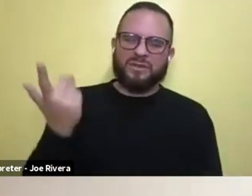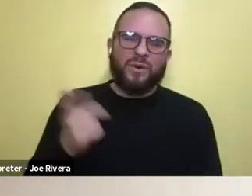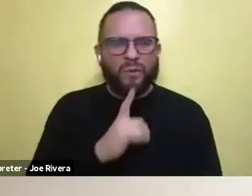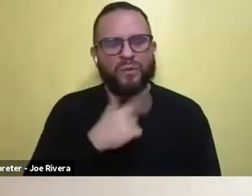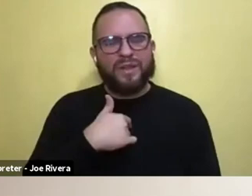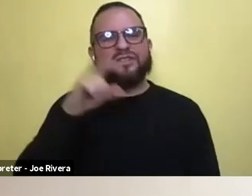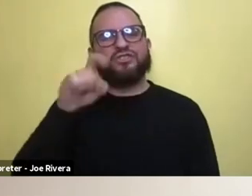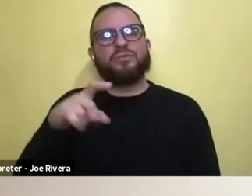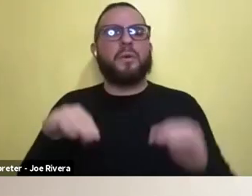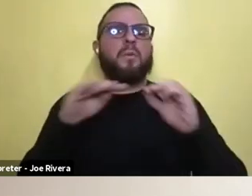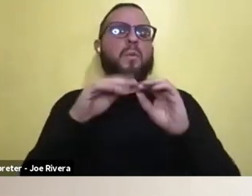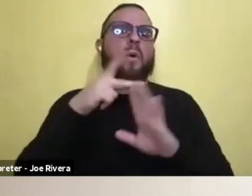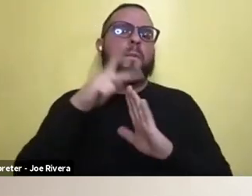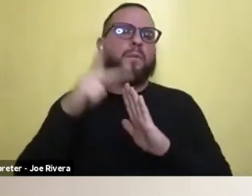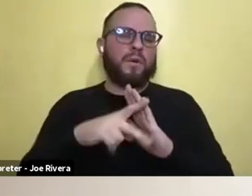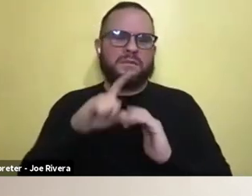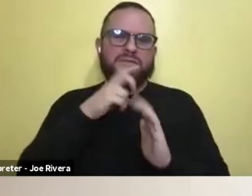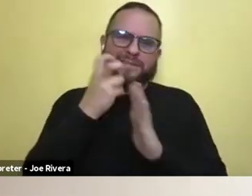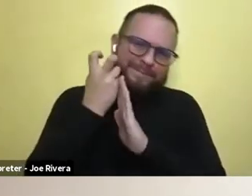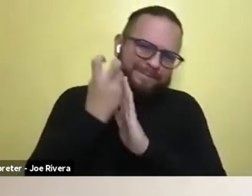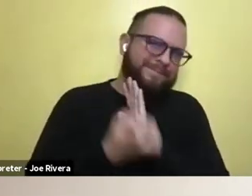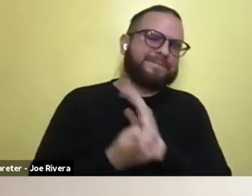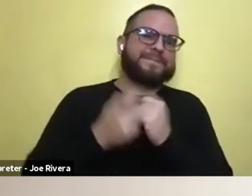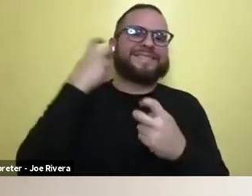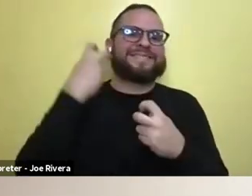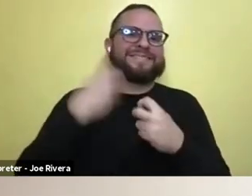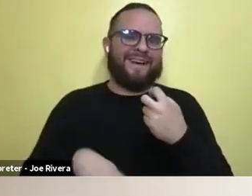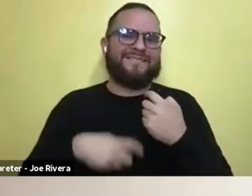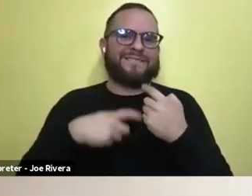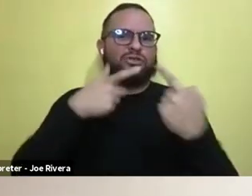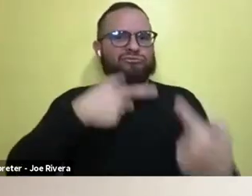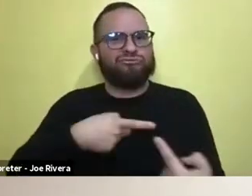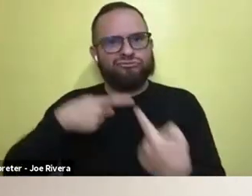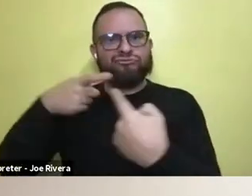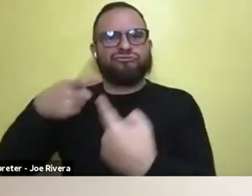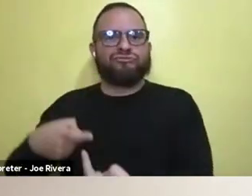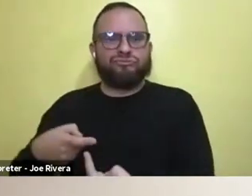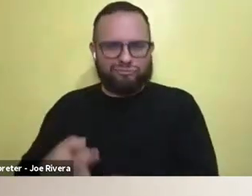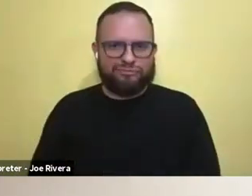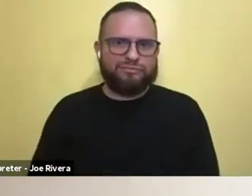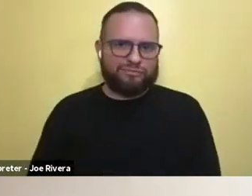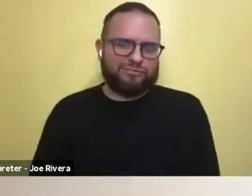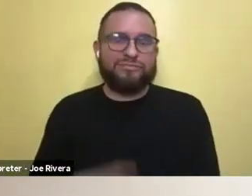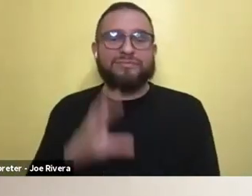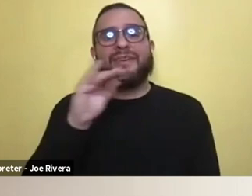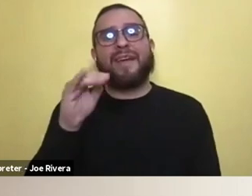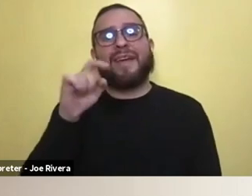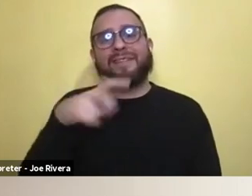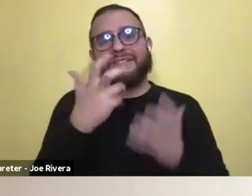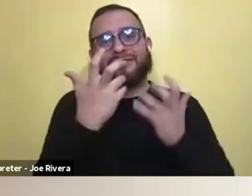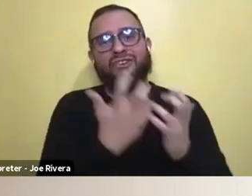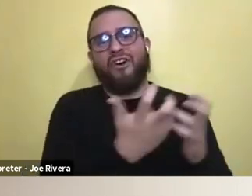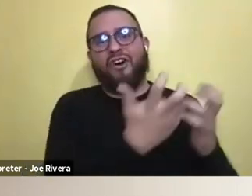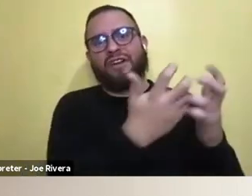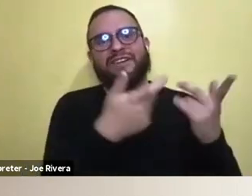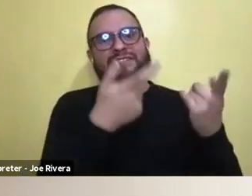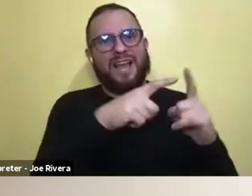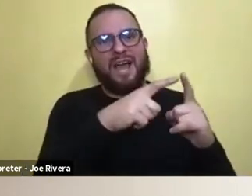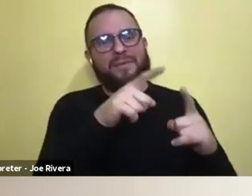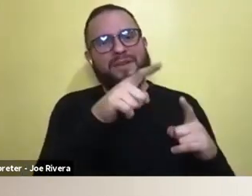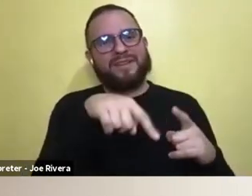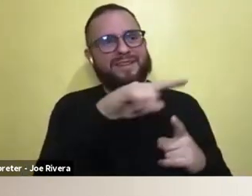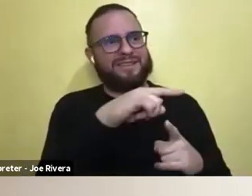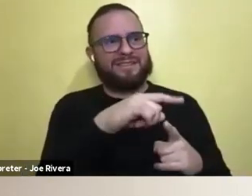like this, that, that delve into these, uh, tougher subjects and that this audience is inheriting a world in a tough